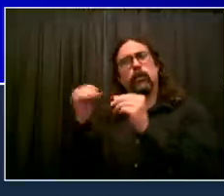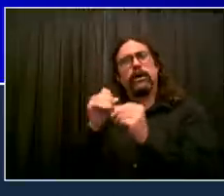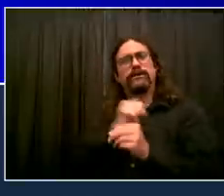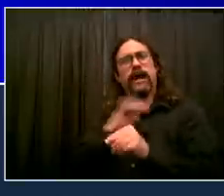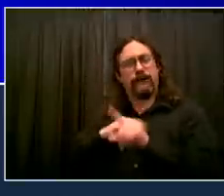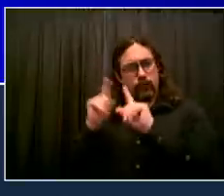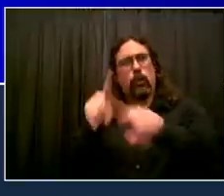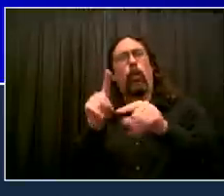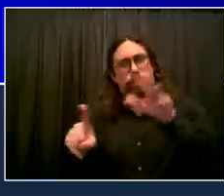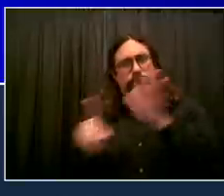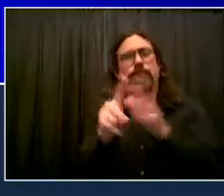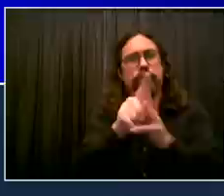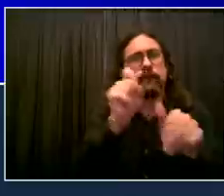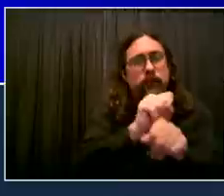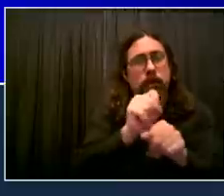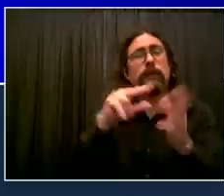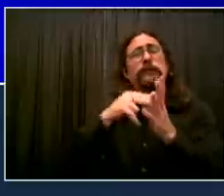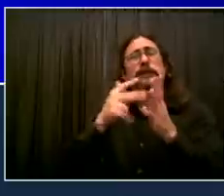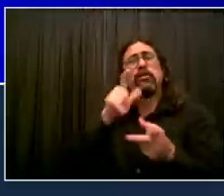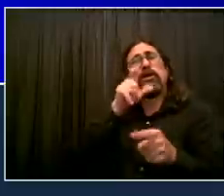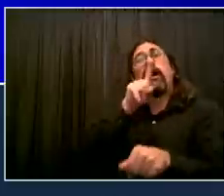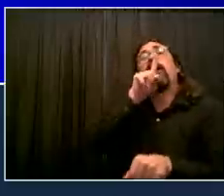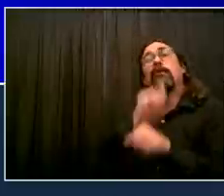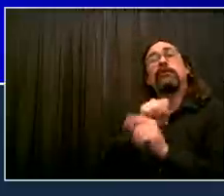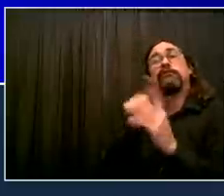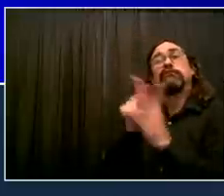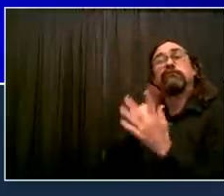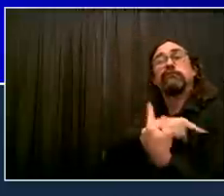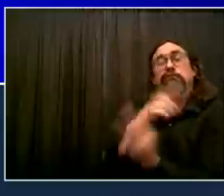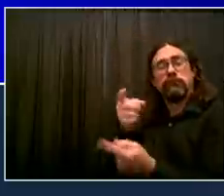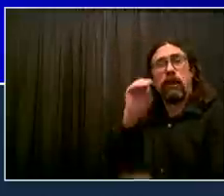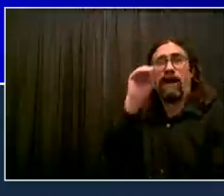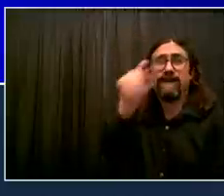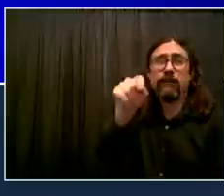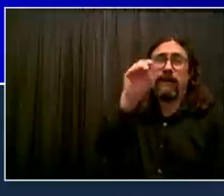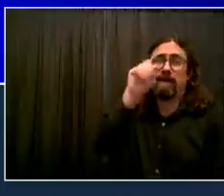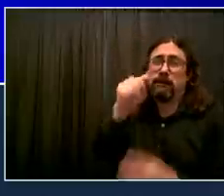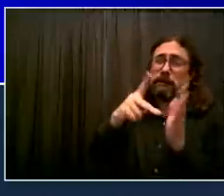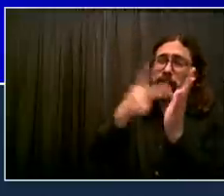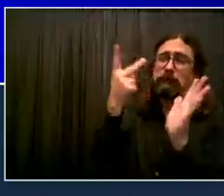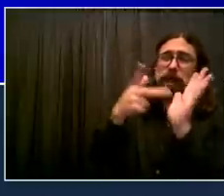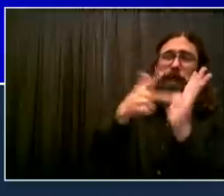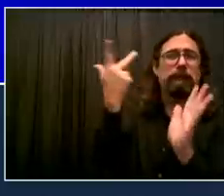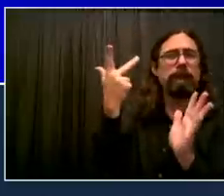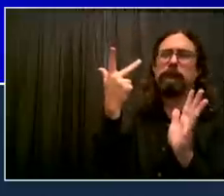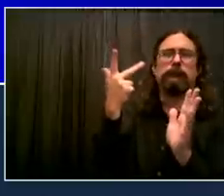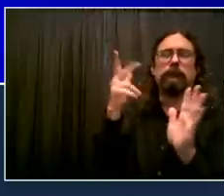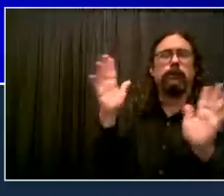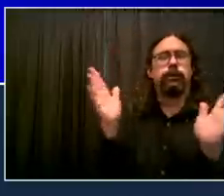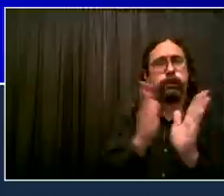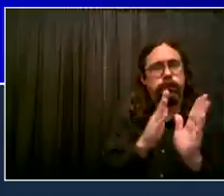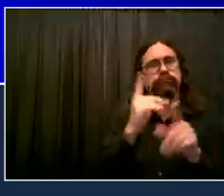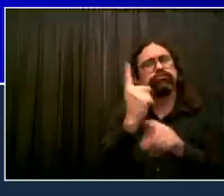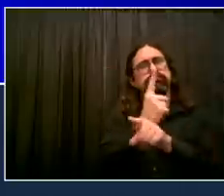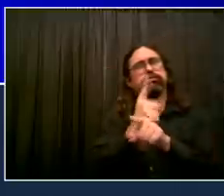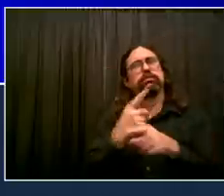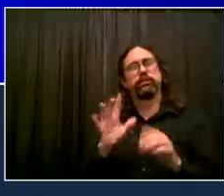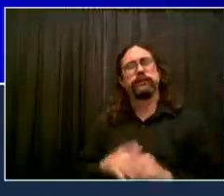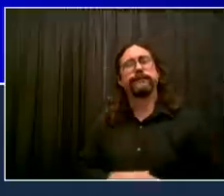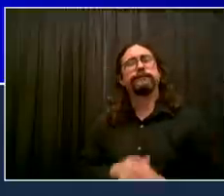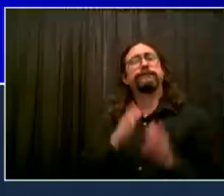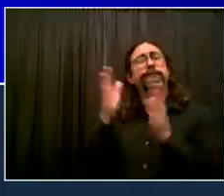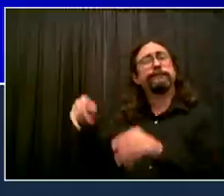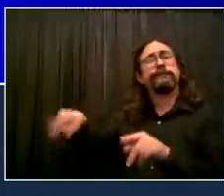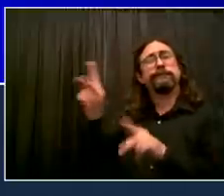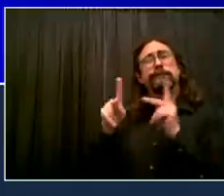standards, making clear anyone not doing their job will suffer the consequences. So we're seeing real progress. Very importantly, we've got to